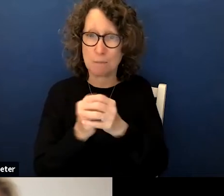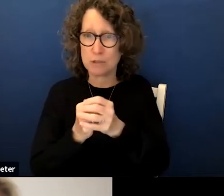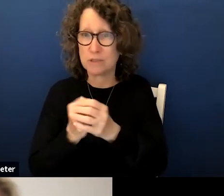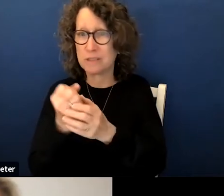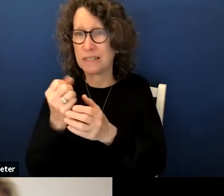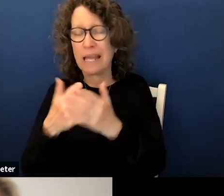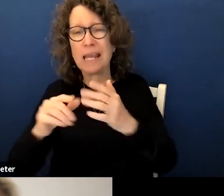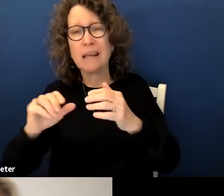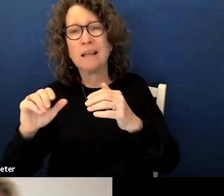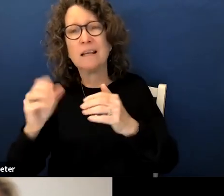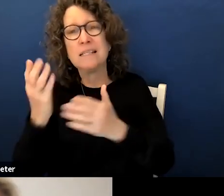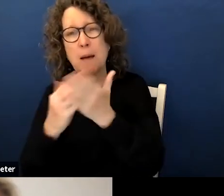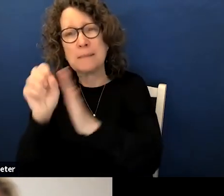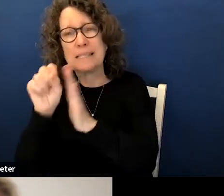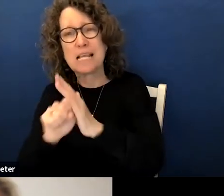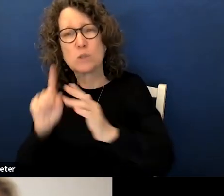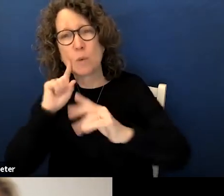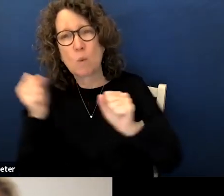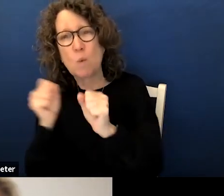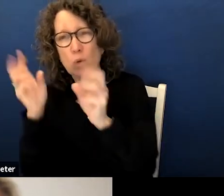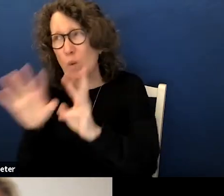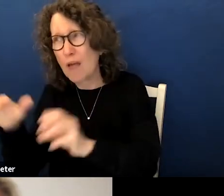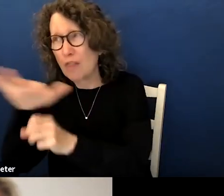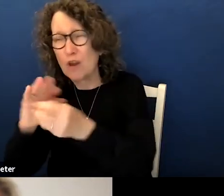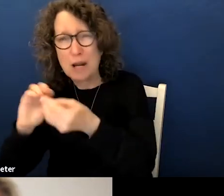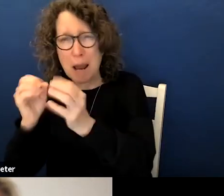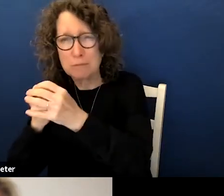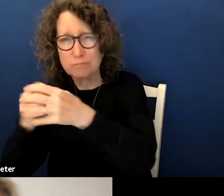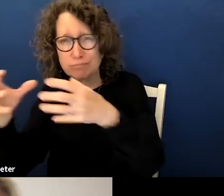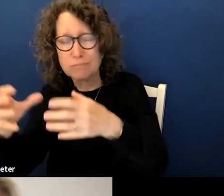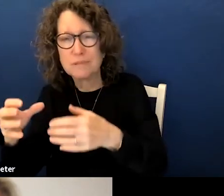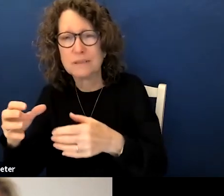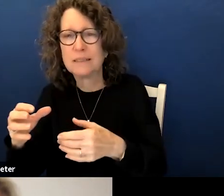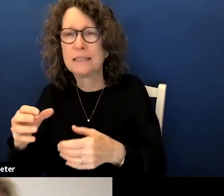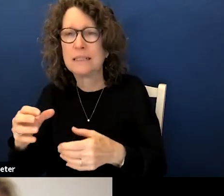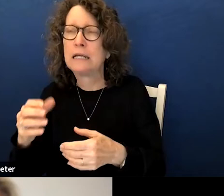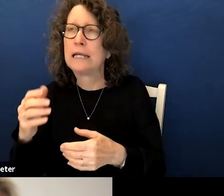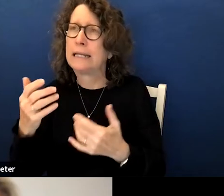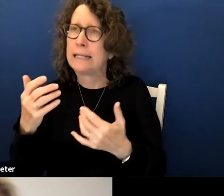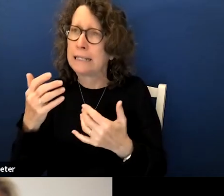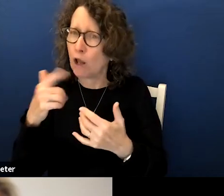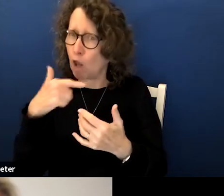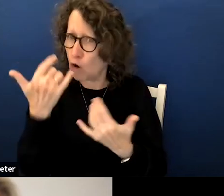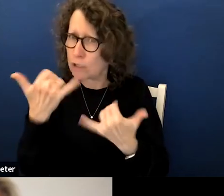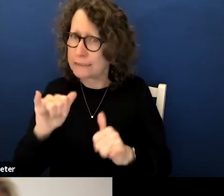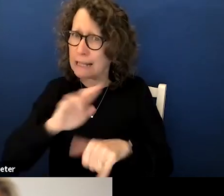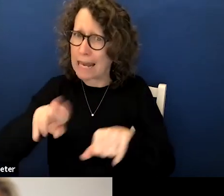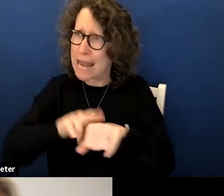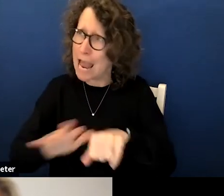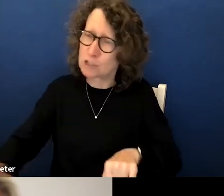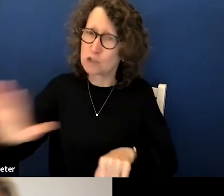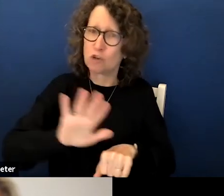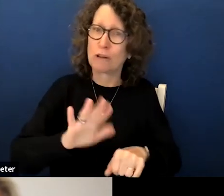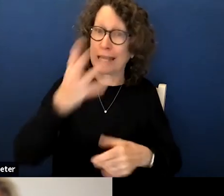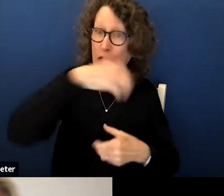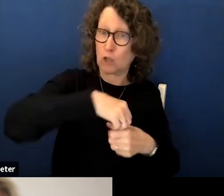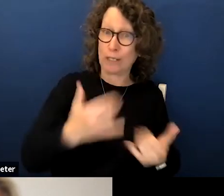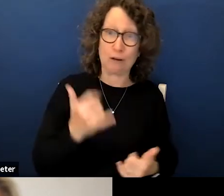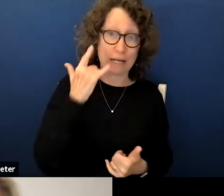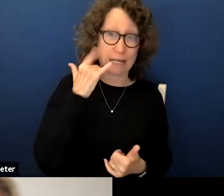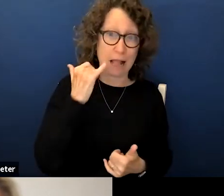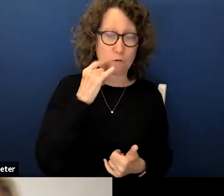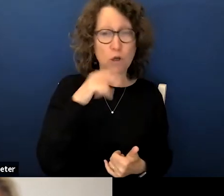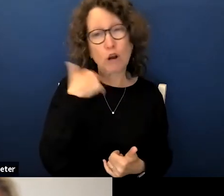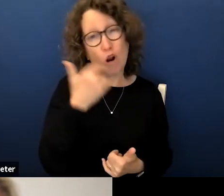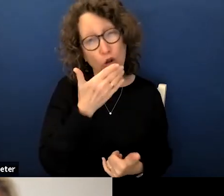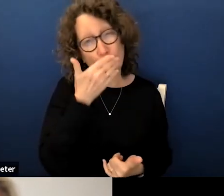of the cold weather states it is good to announce that the trends nationally including here in California are favorable